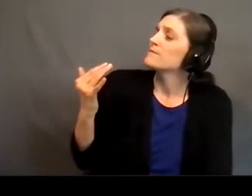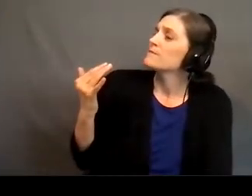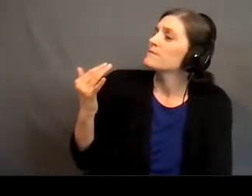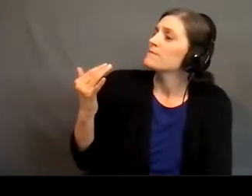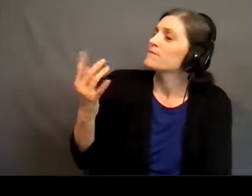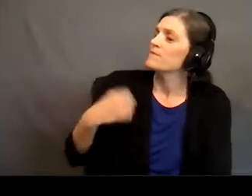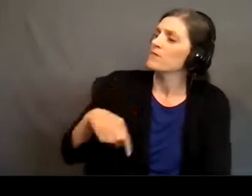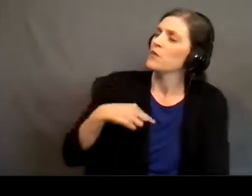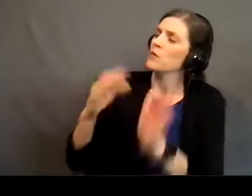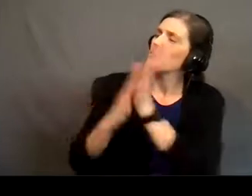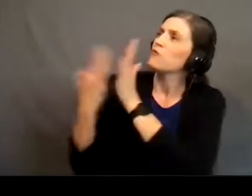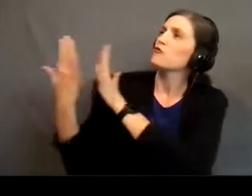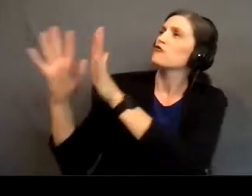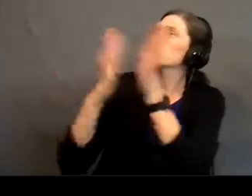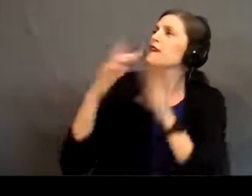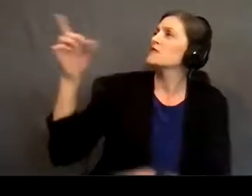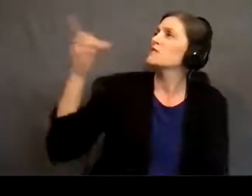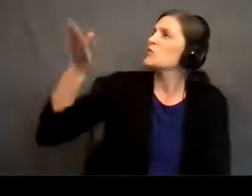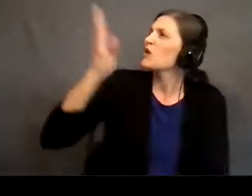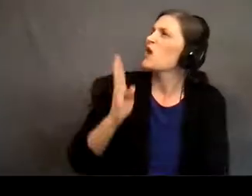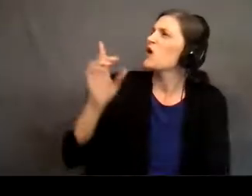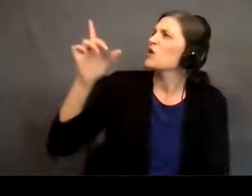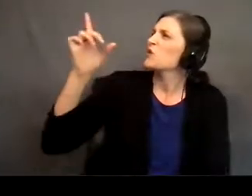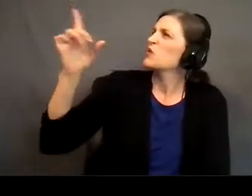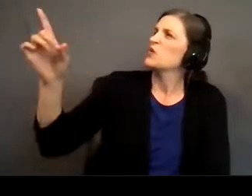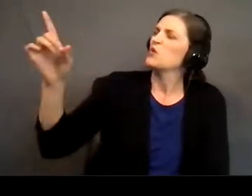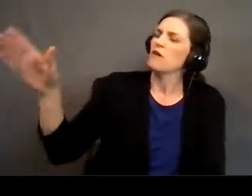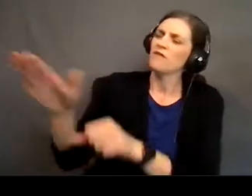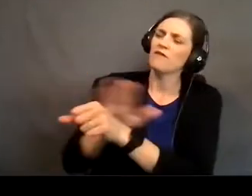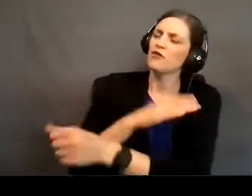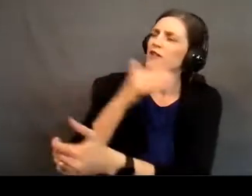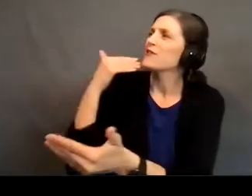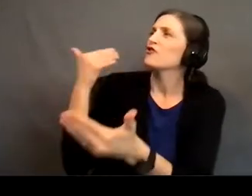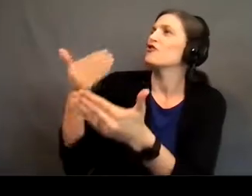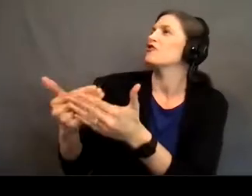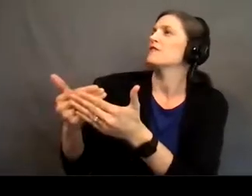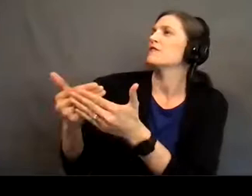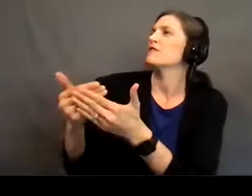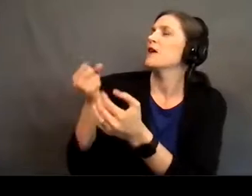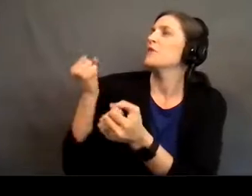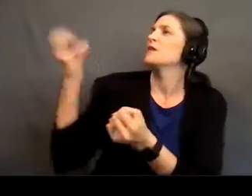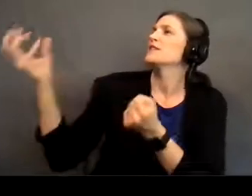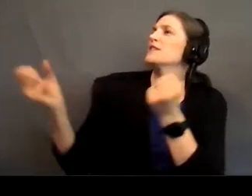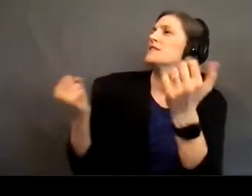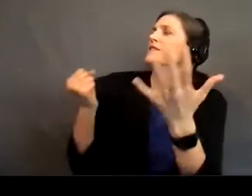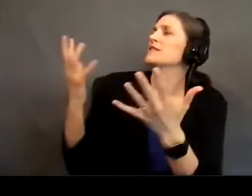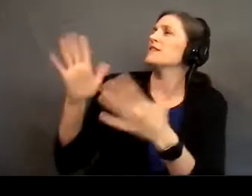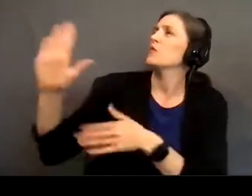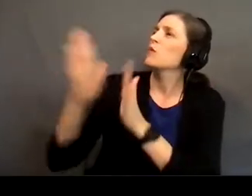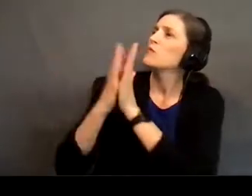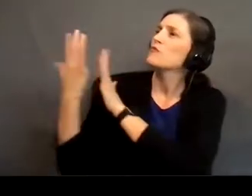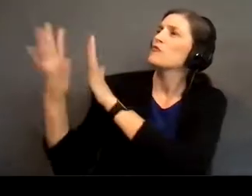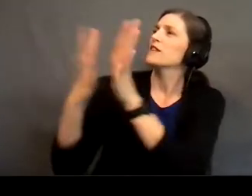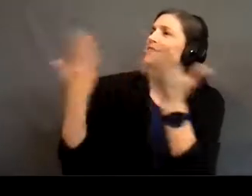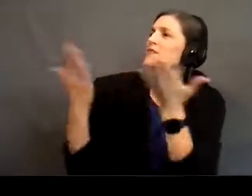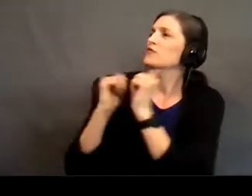we praise you God for you are all together good and we sing your praises here together as your body